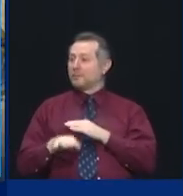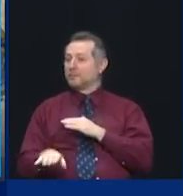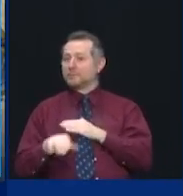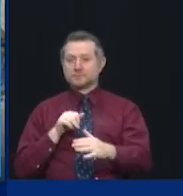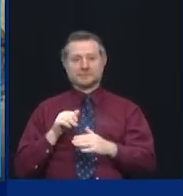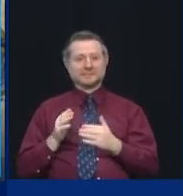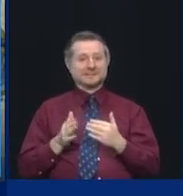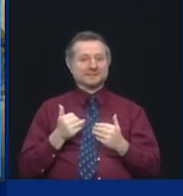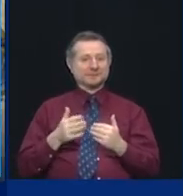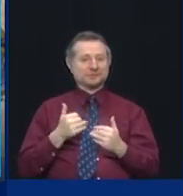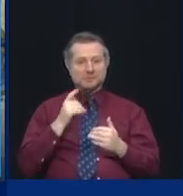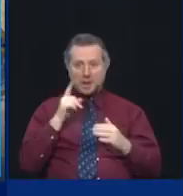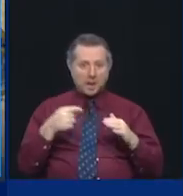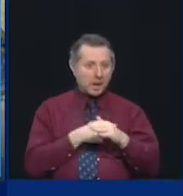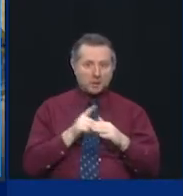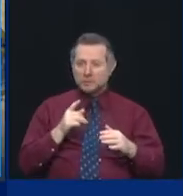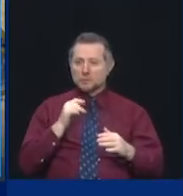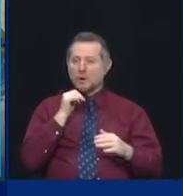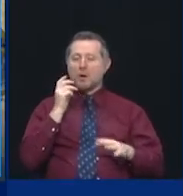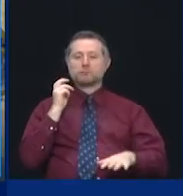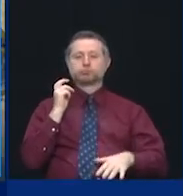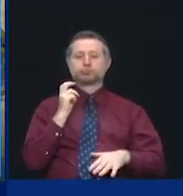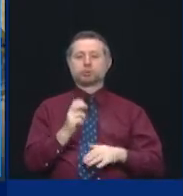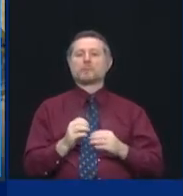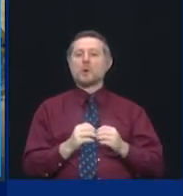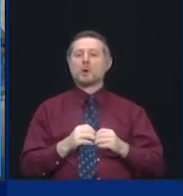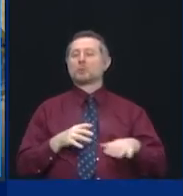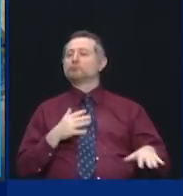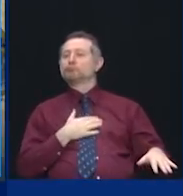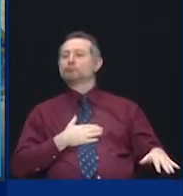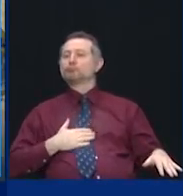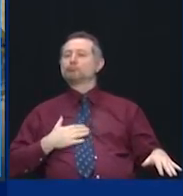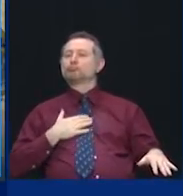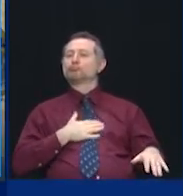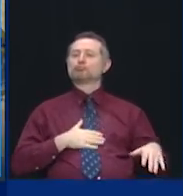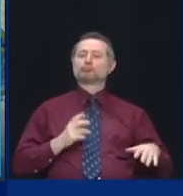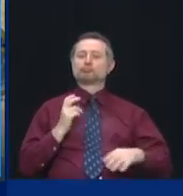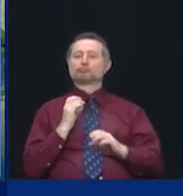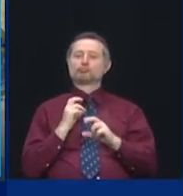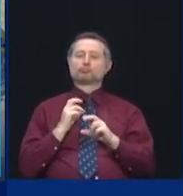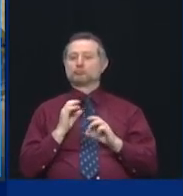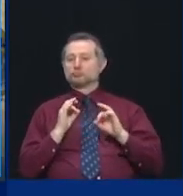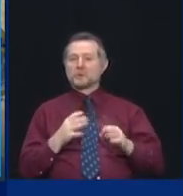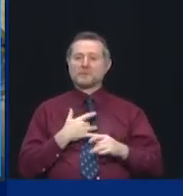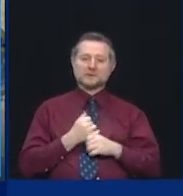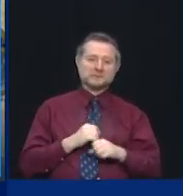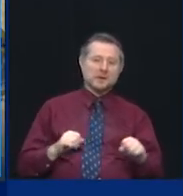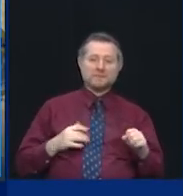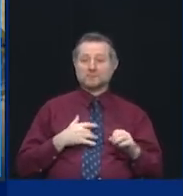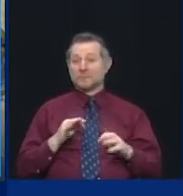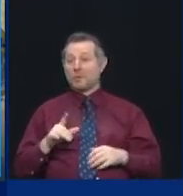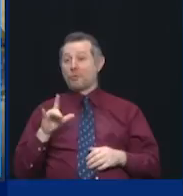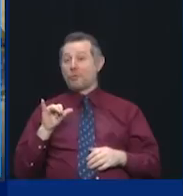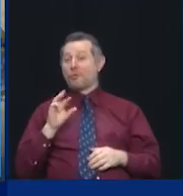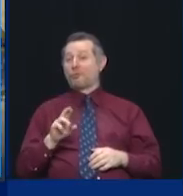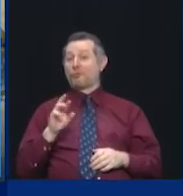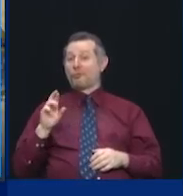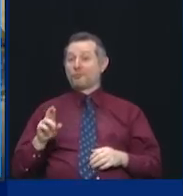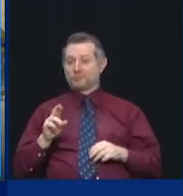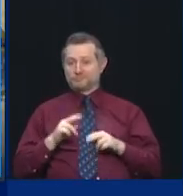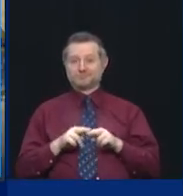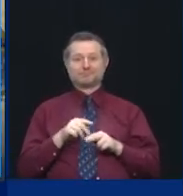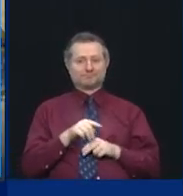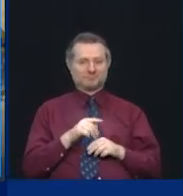pleasant and functional and safe, and getting that Long Island Railroad to operate